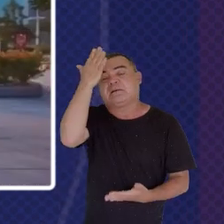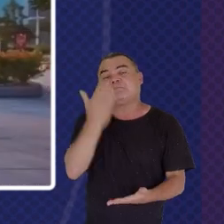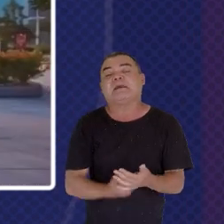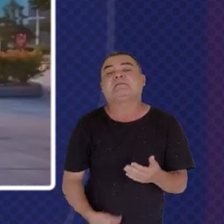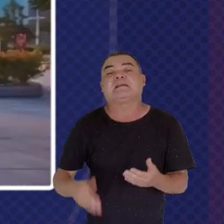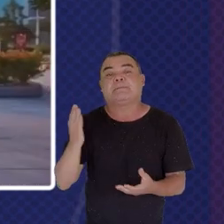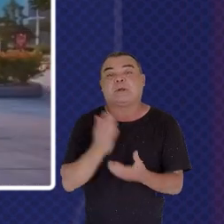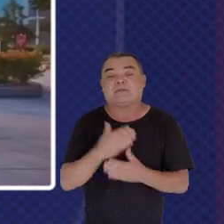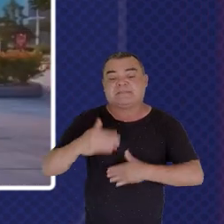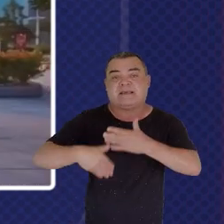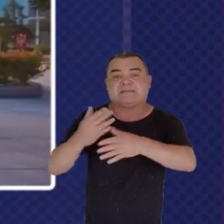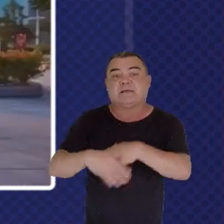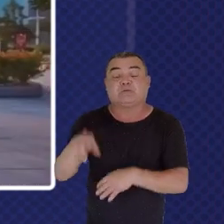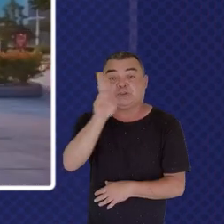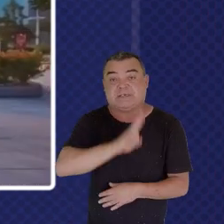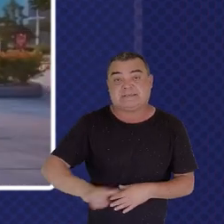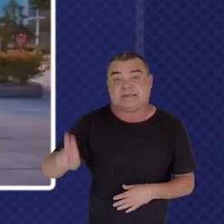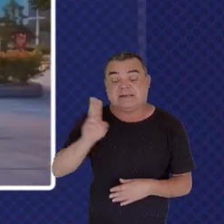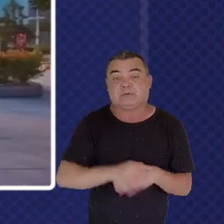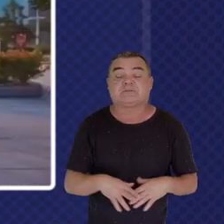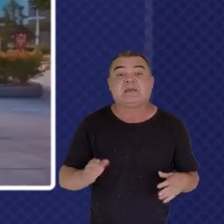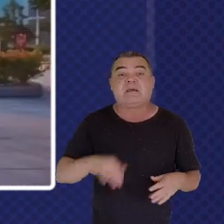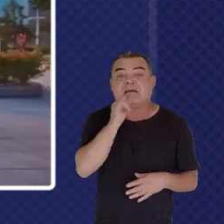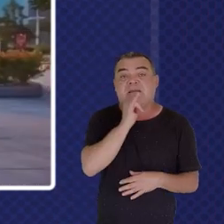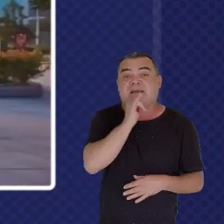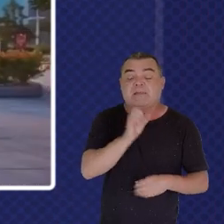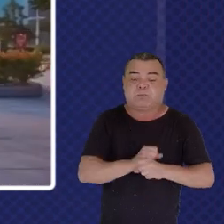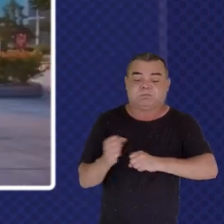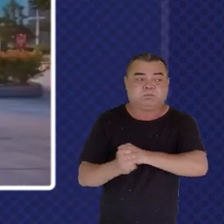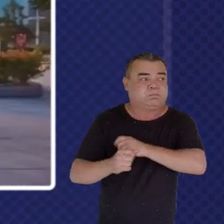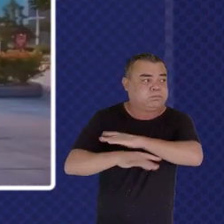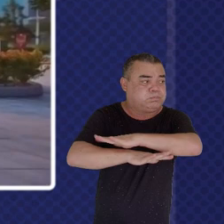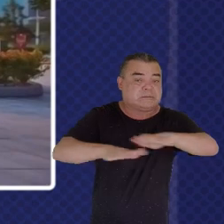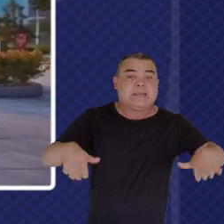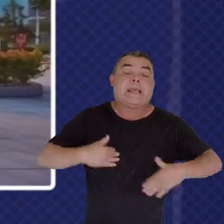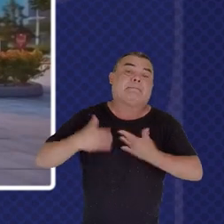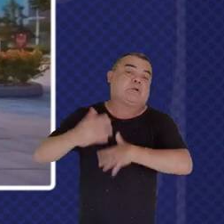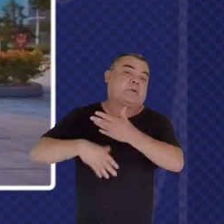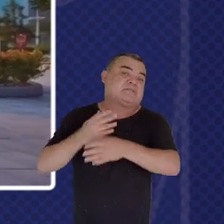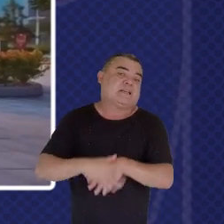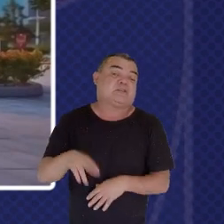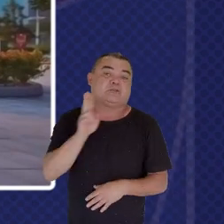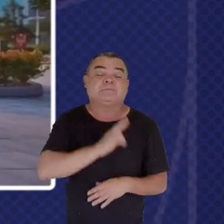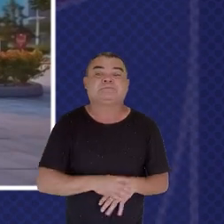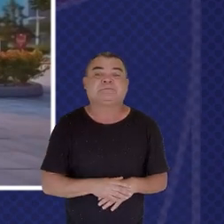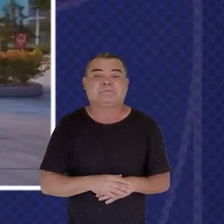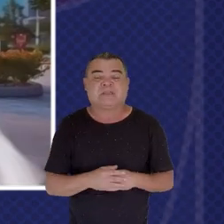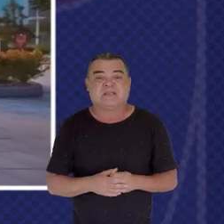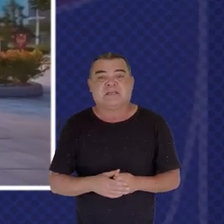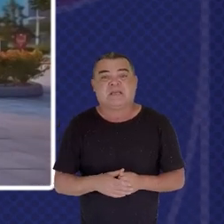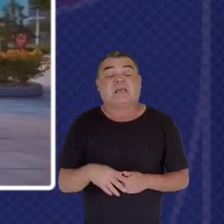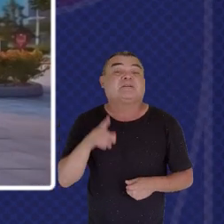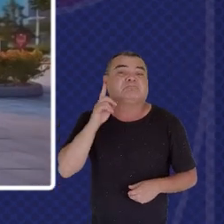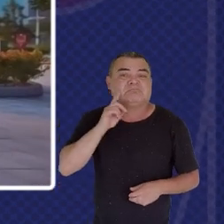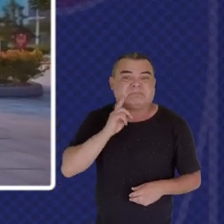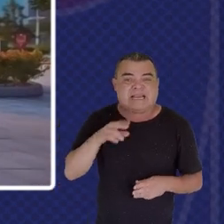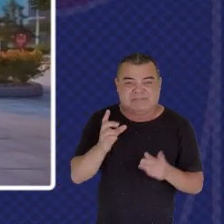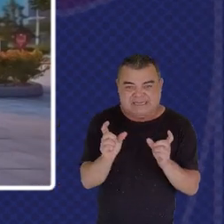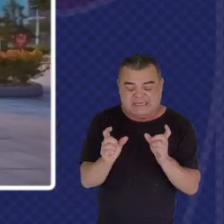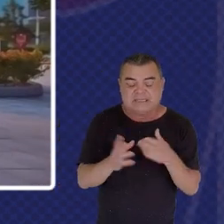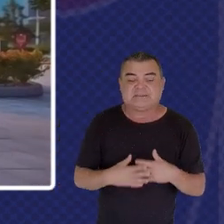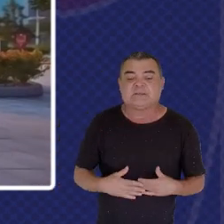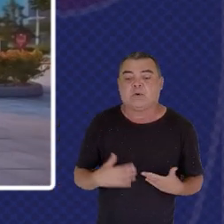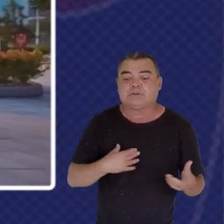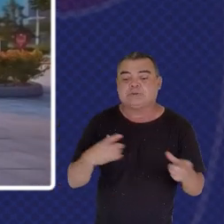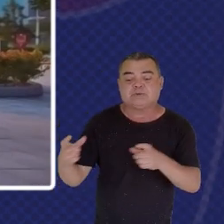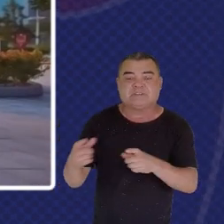For instance We've got a process Called the Emerging Stronger Together Set of activities Whereby citizens Are constantly engaged